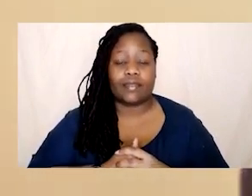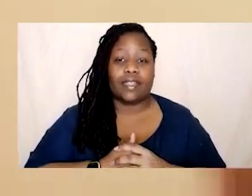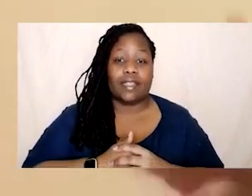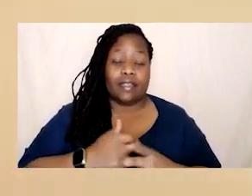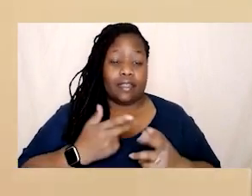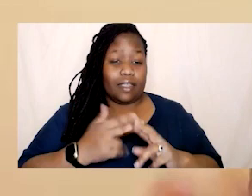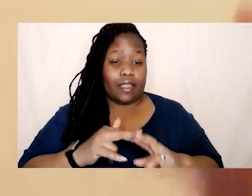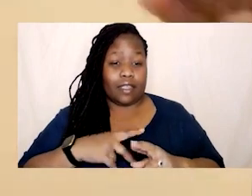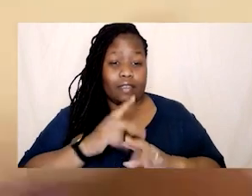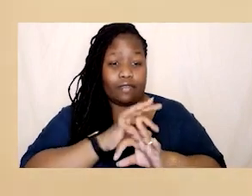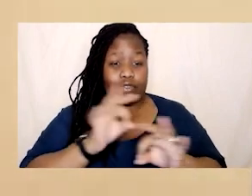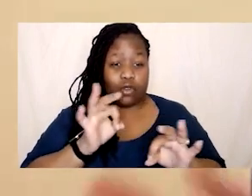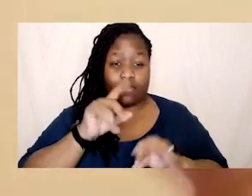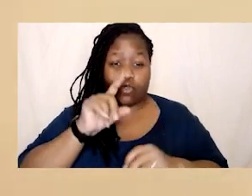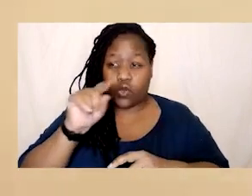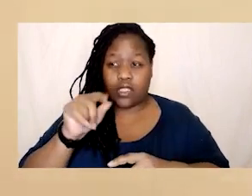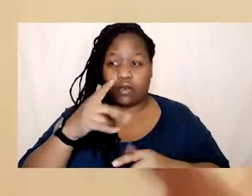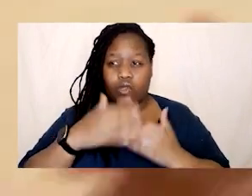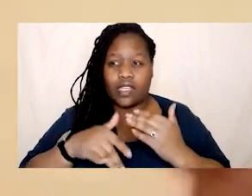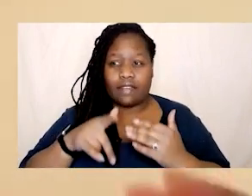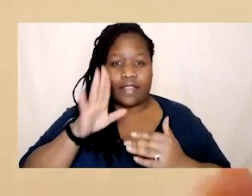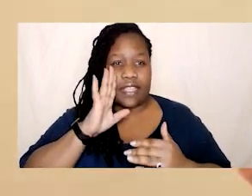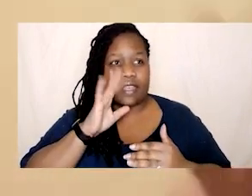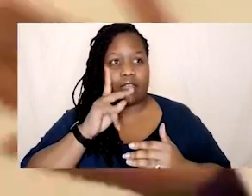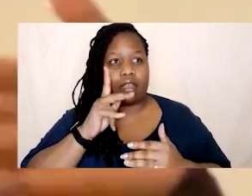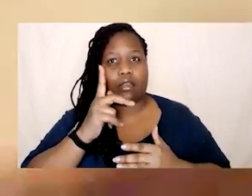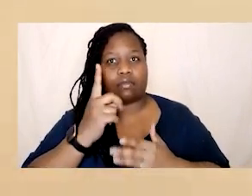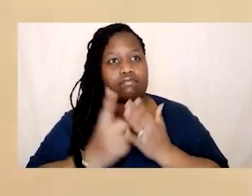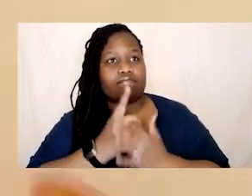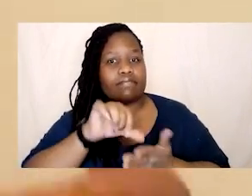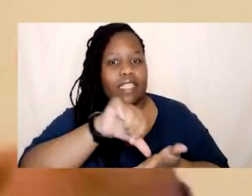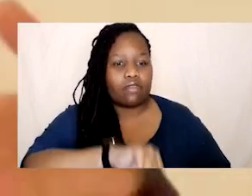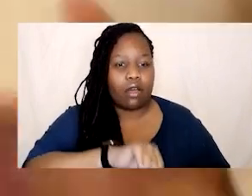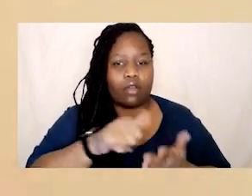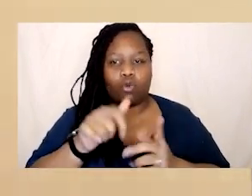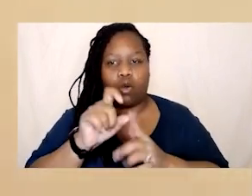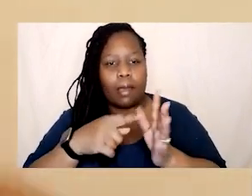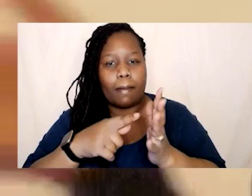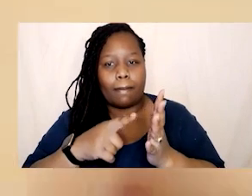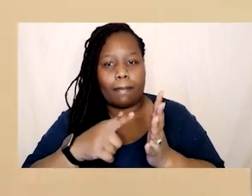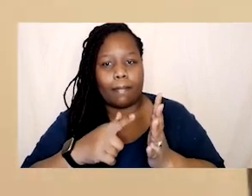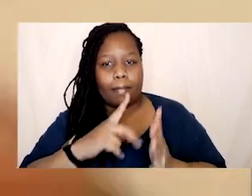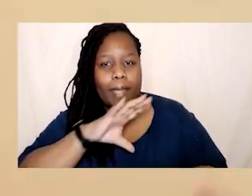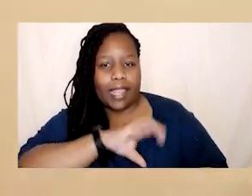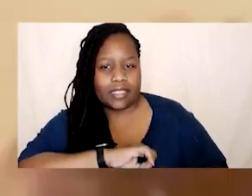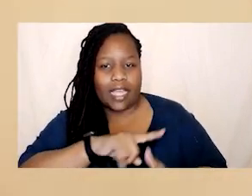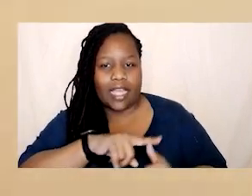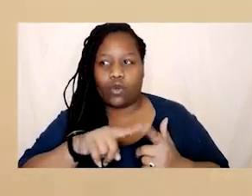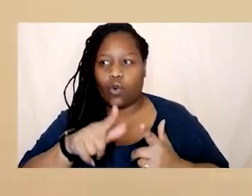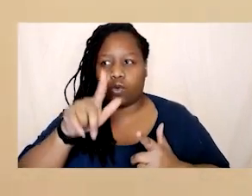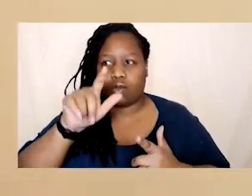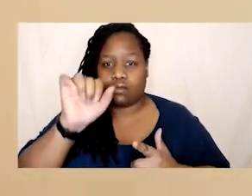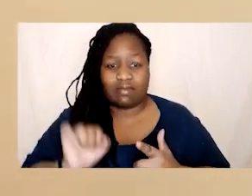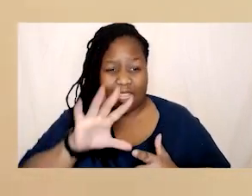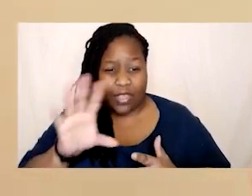hear about things like nsars and Iran what's happening in Iran and what's happening in Palestine and South Africa and you know name it and name it and name it